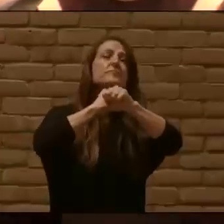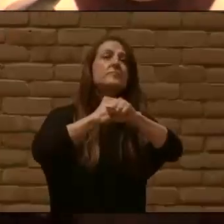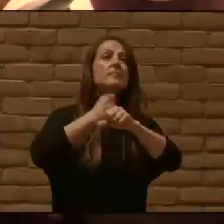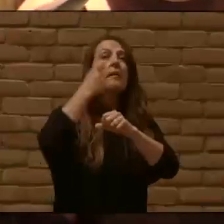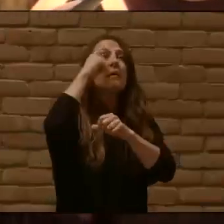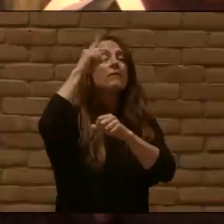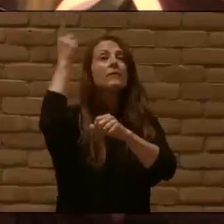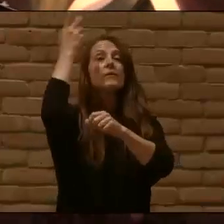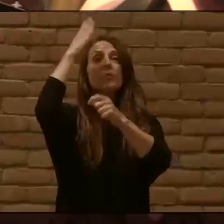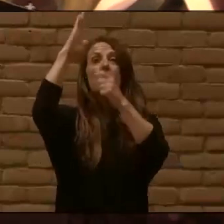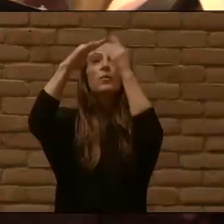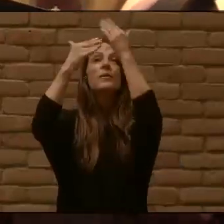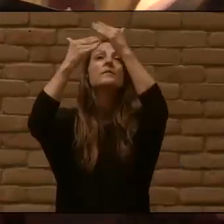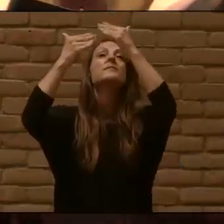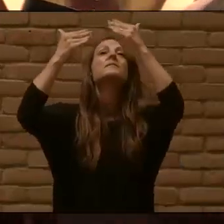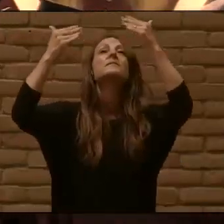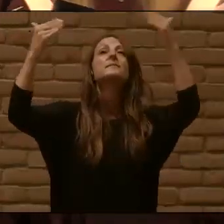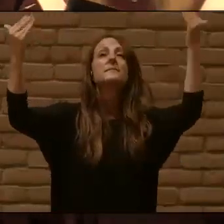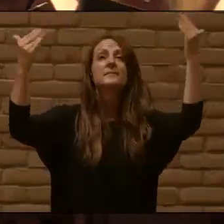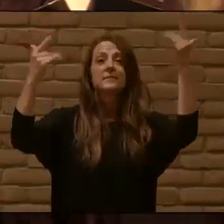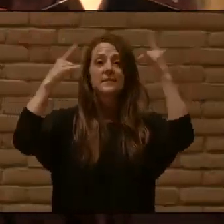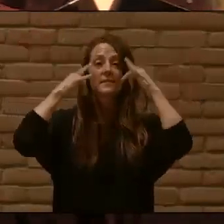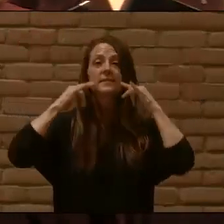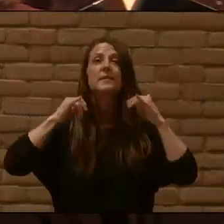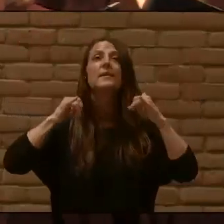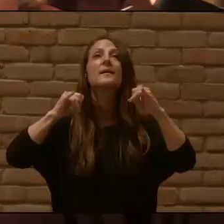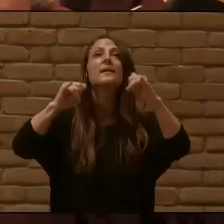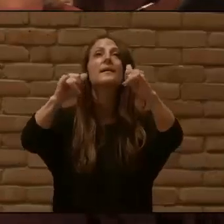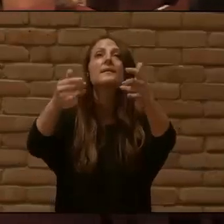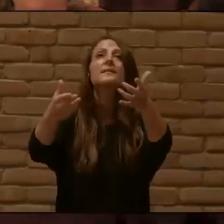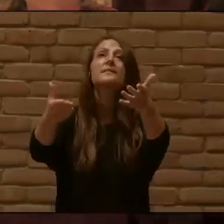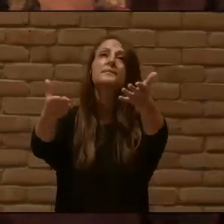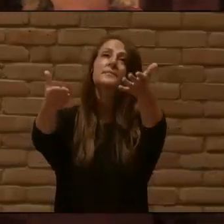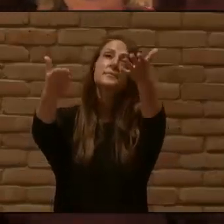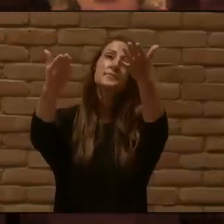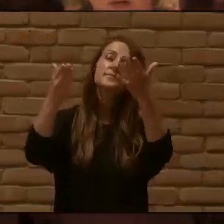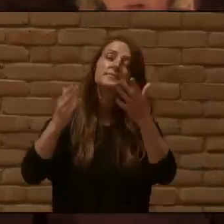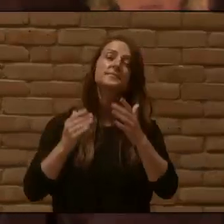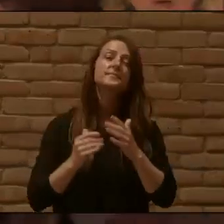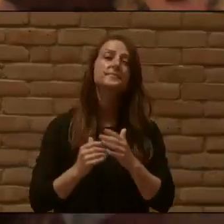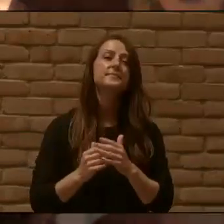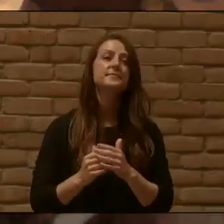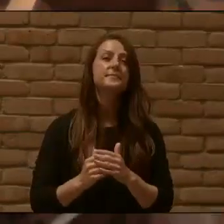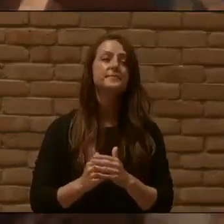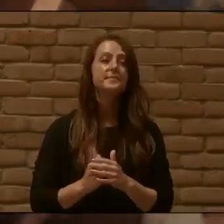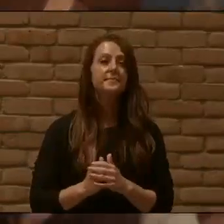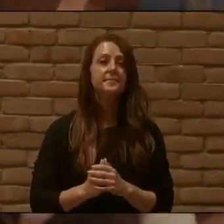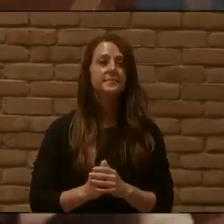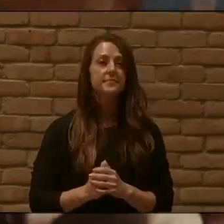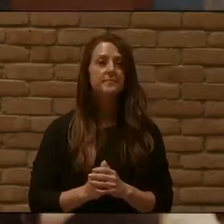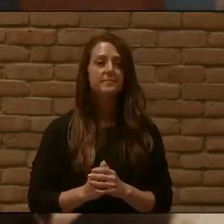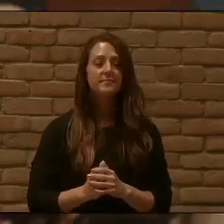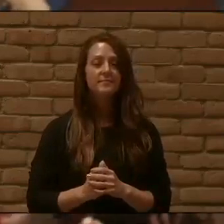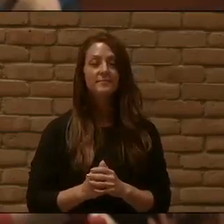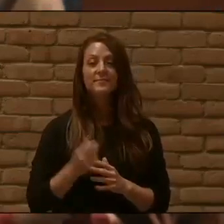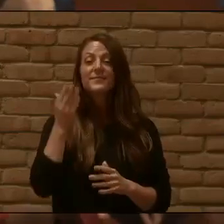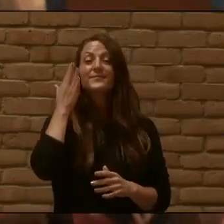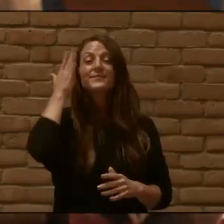seal it Seal it for thy courts above